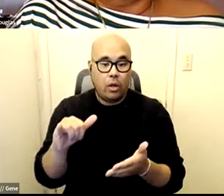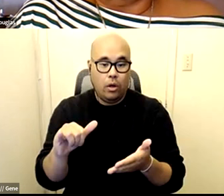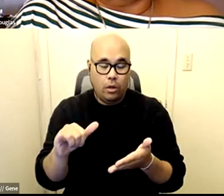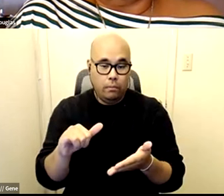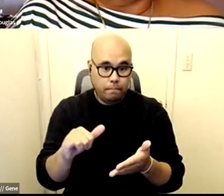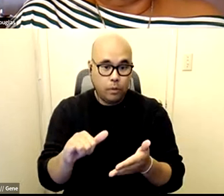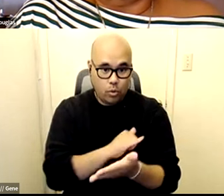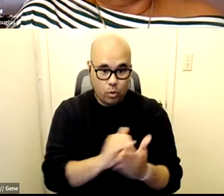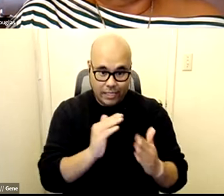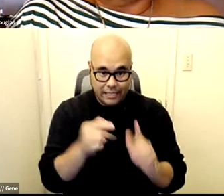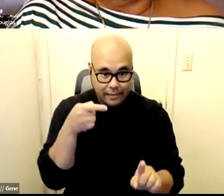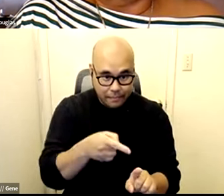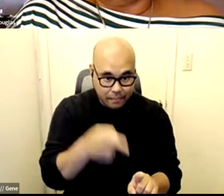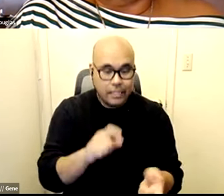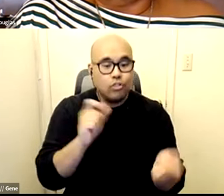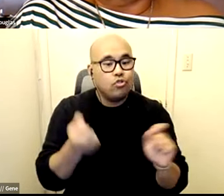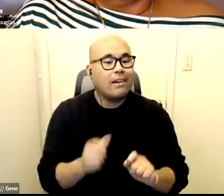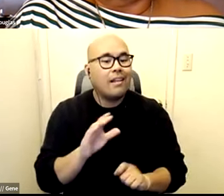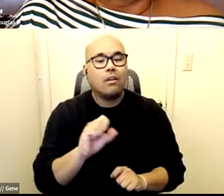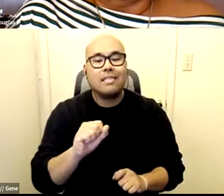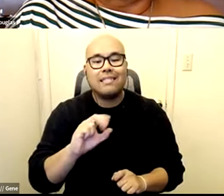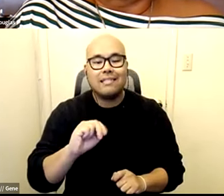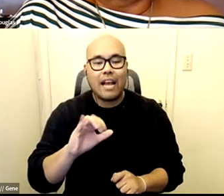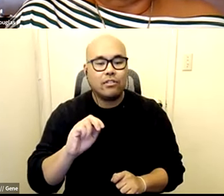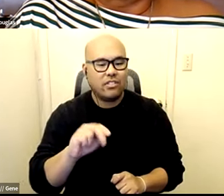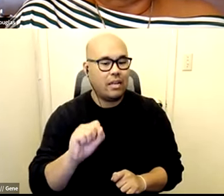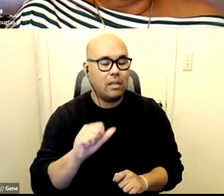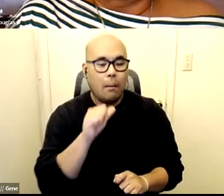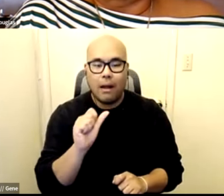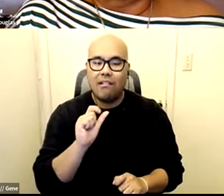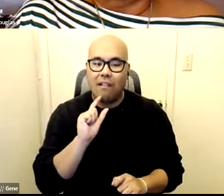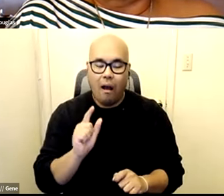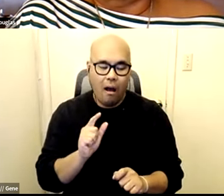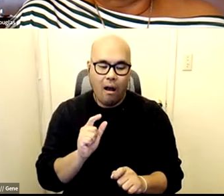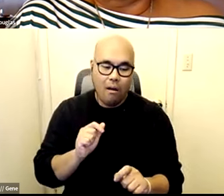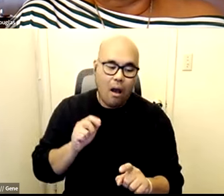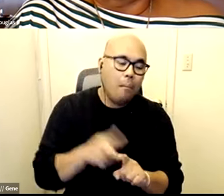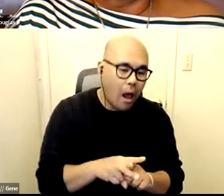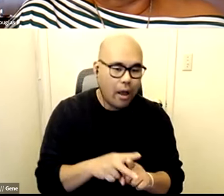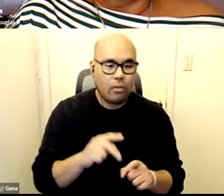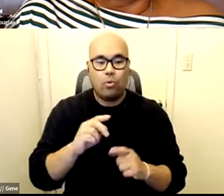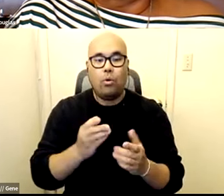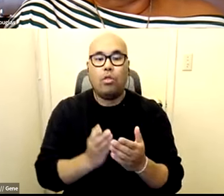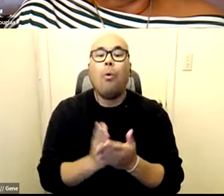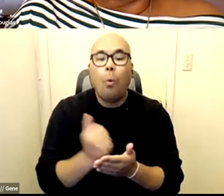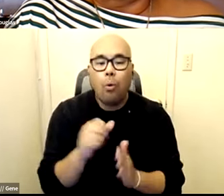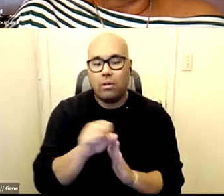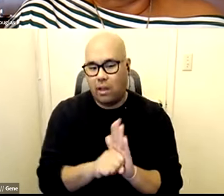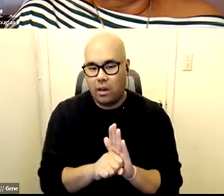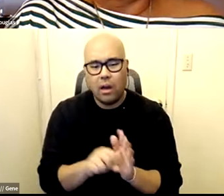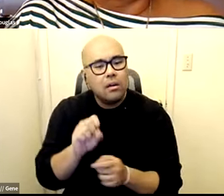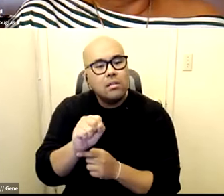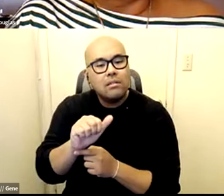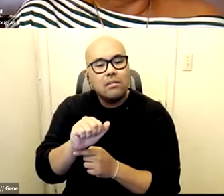reformed their sanctions, but sanctions were not reformed through the rest of New York State. And what sanctions are, is